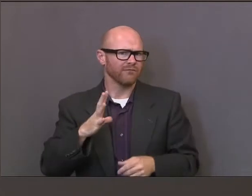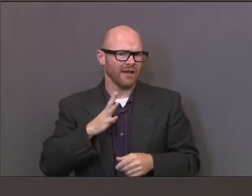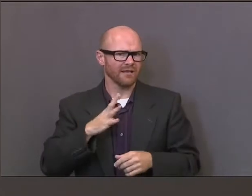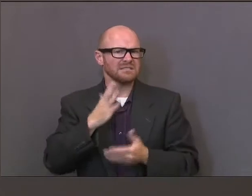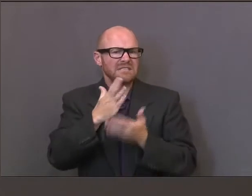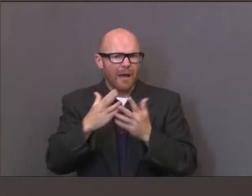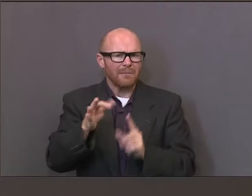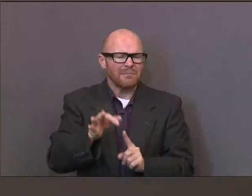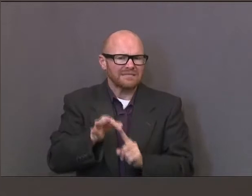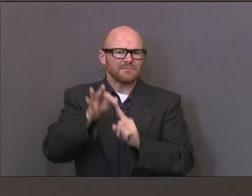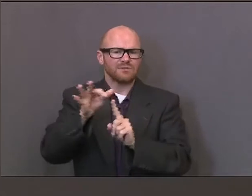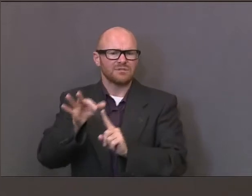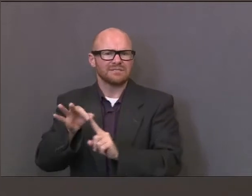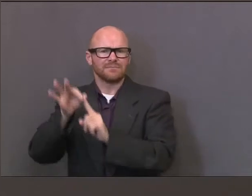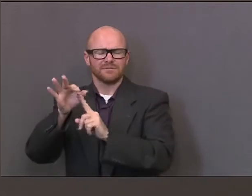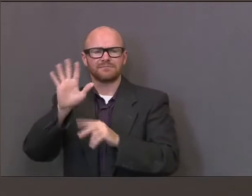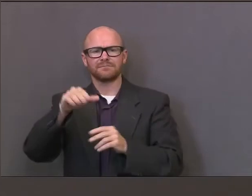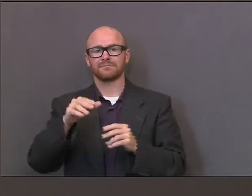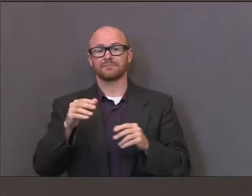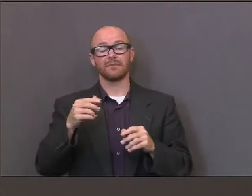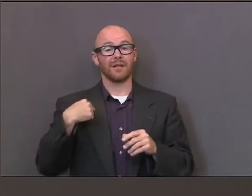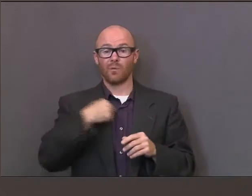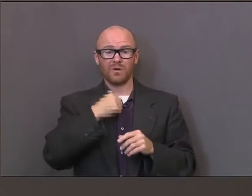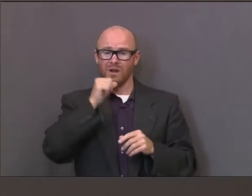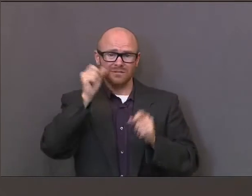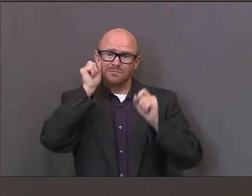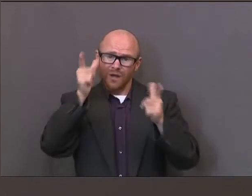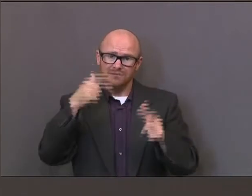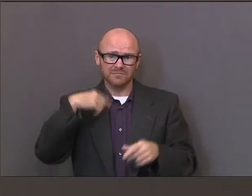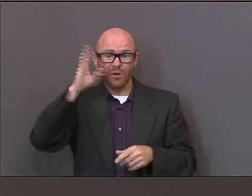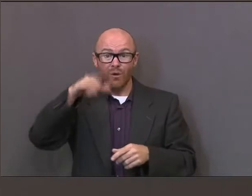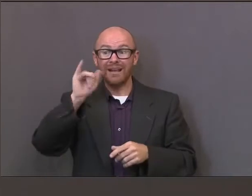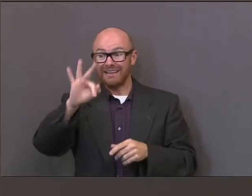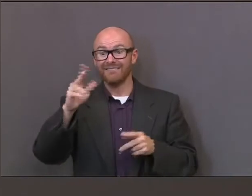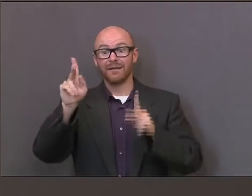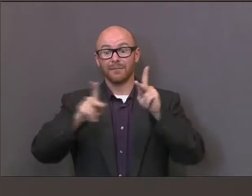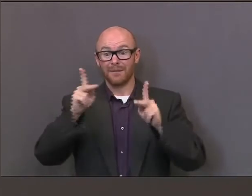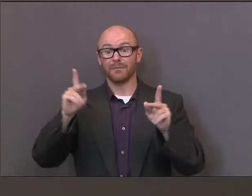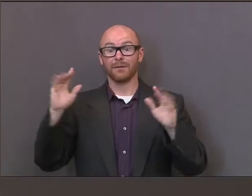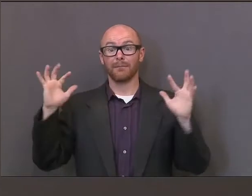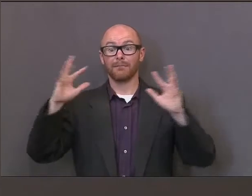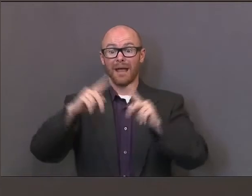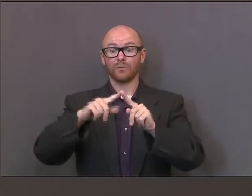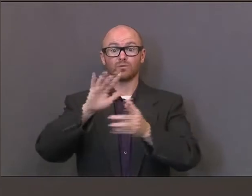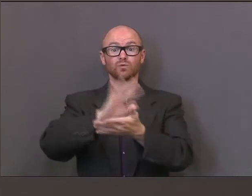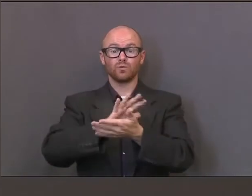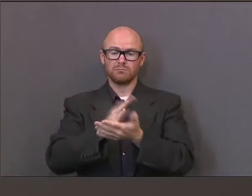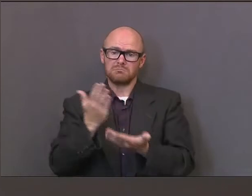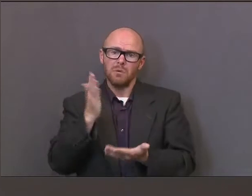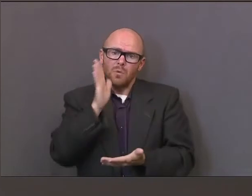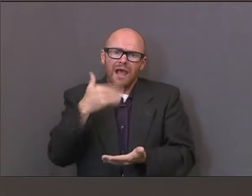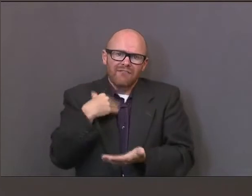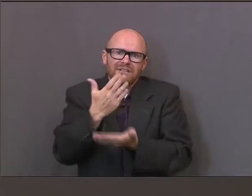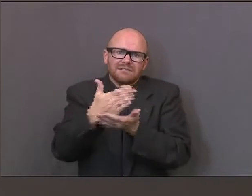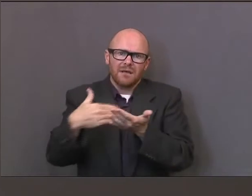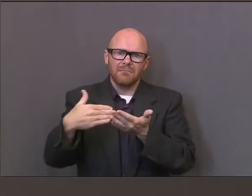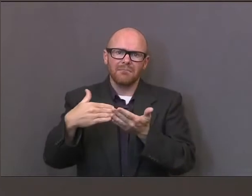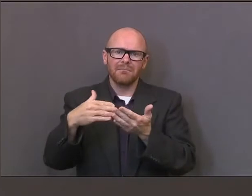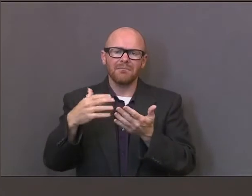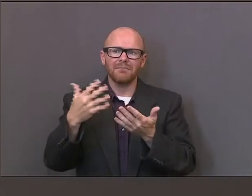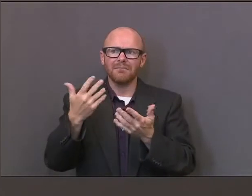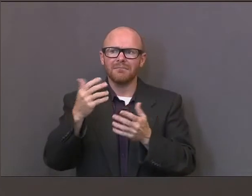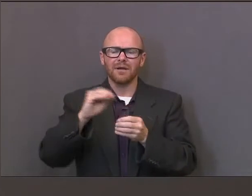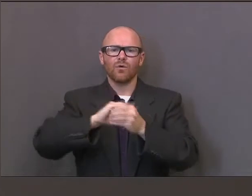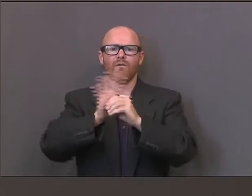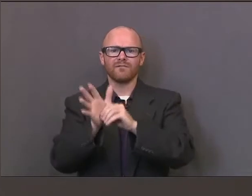Recognizing this is not a surprise, anticipating as we had closer quarters of people getting together, there may be this ability